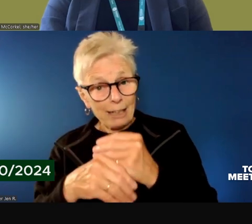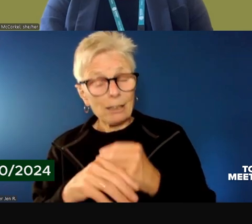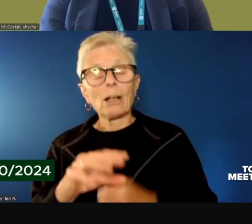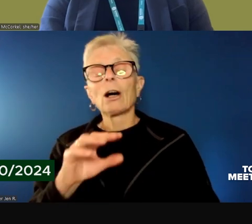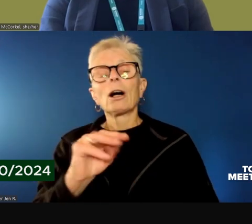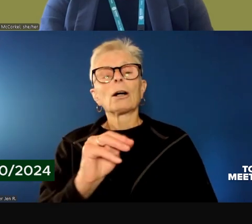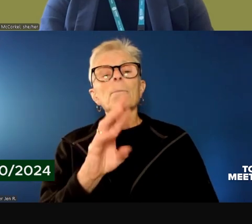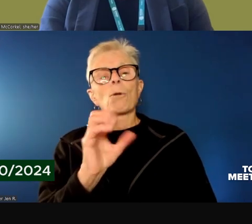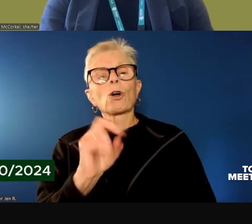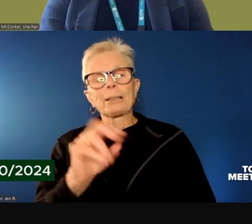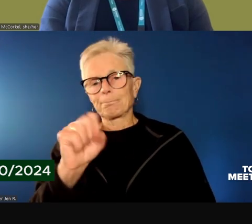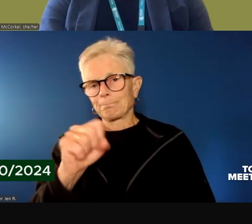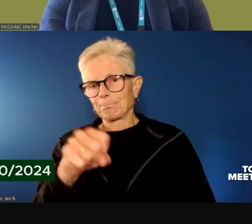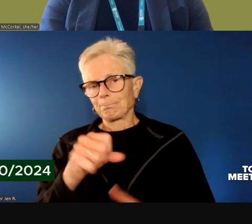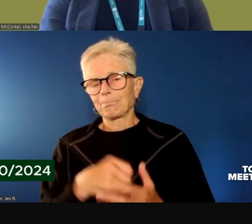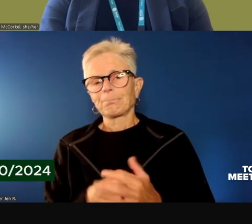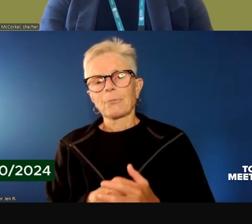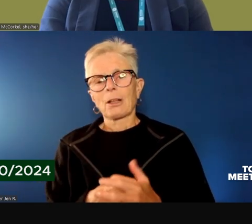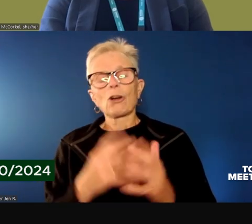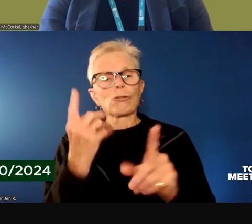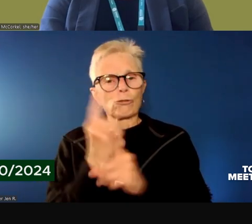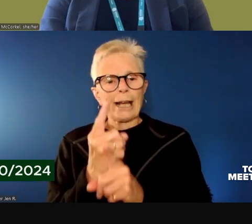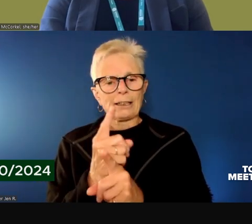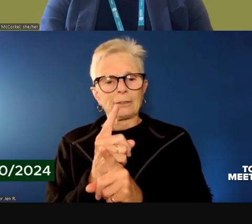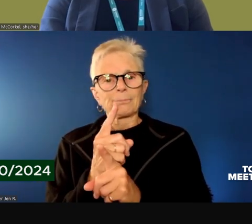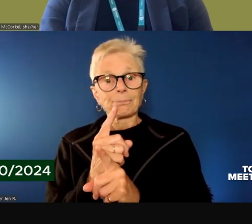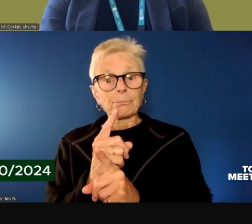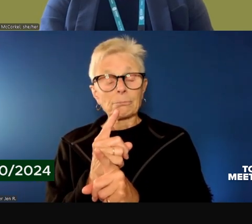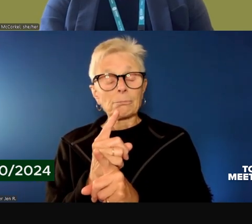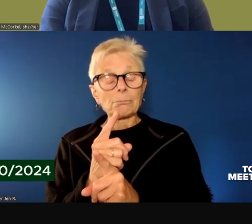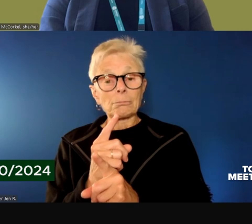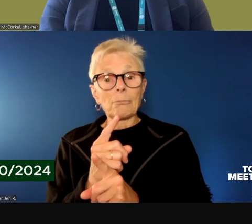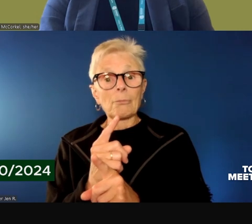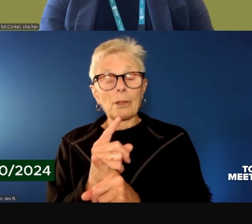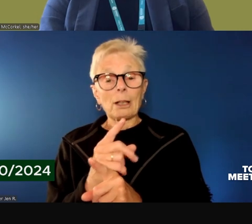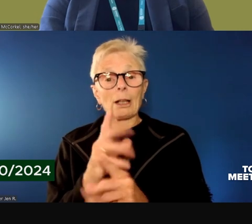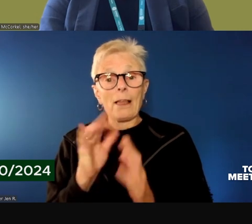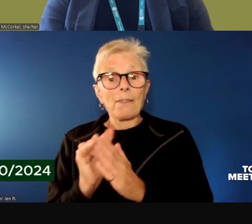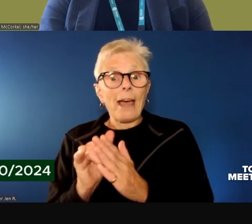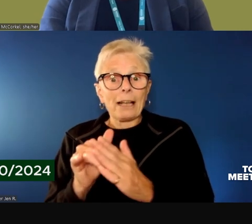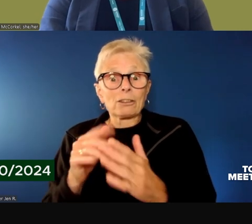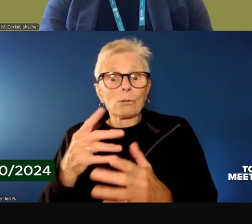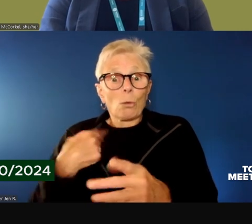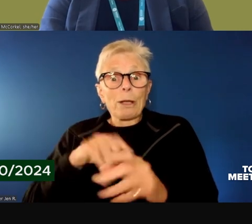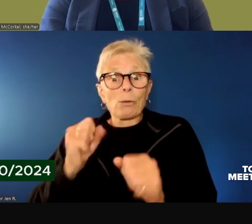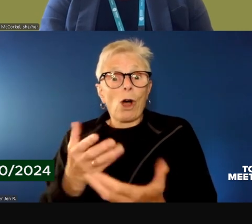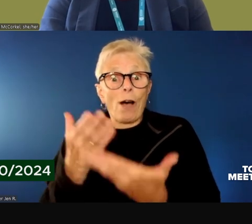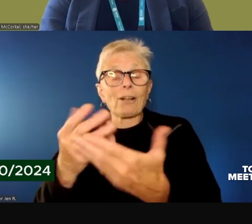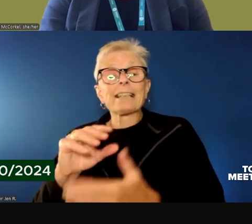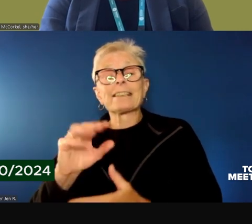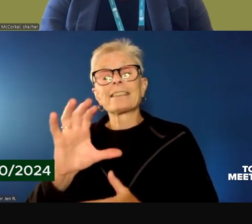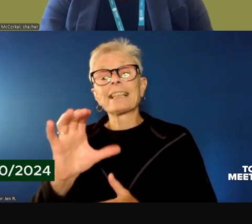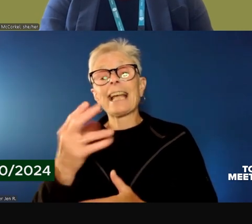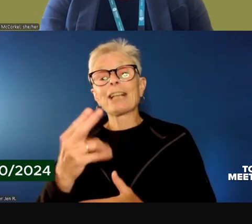that is the front line of what is available in the urgent care and that CHC is making available